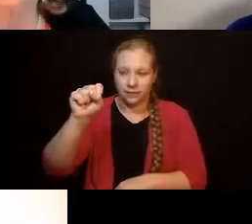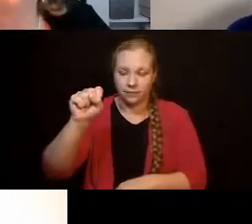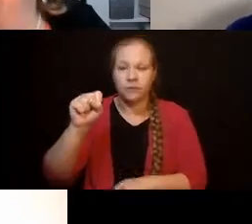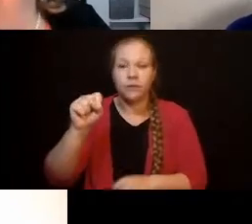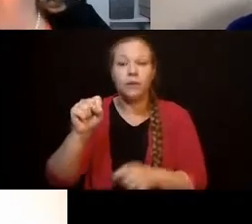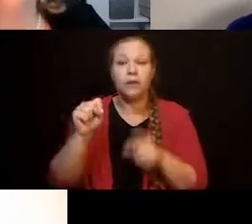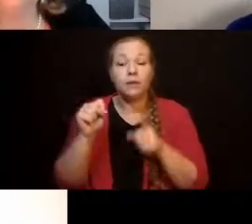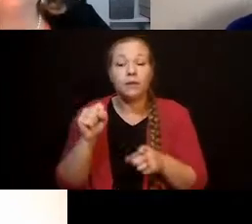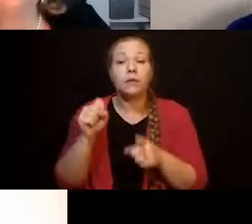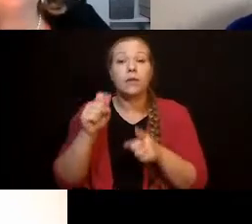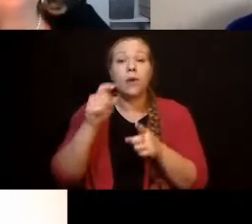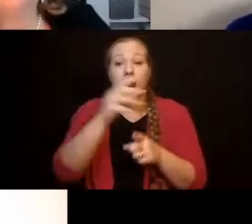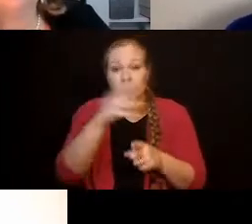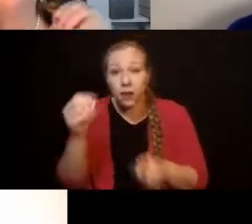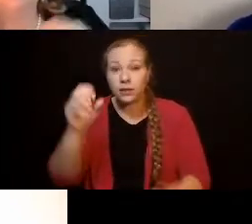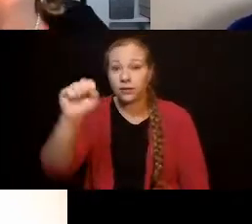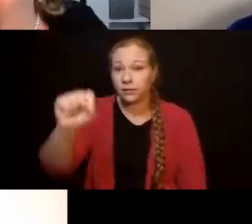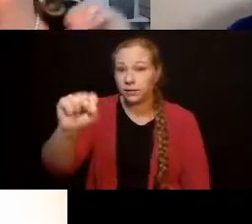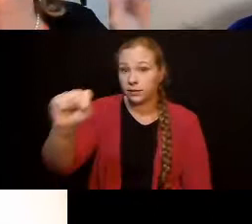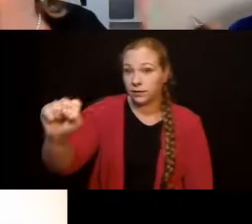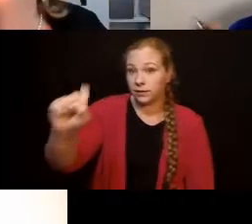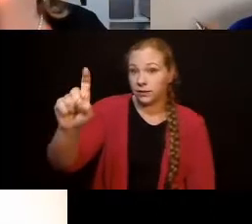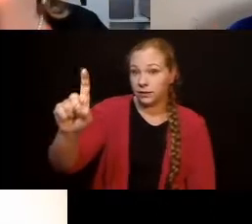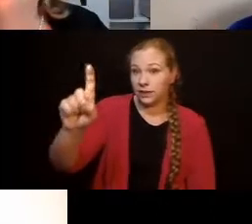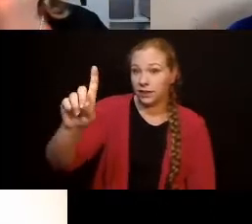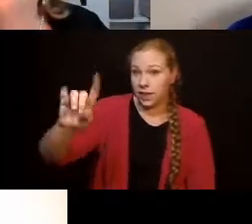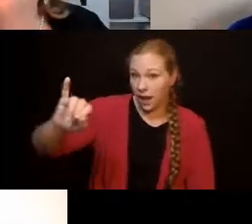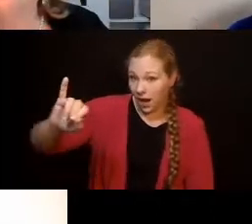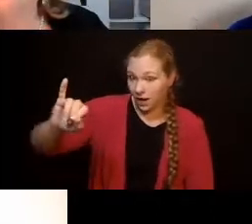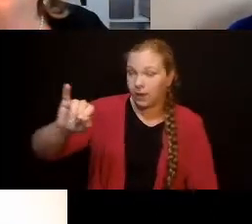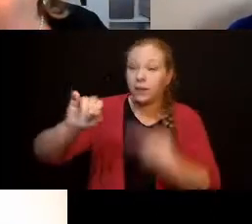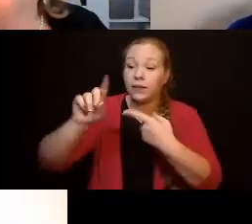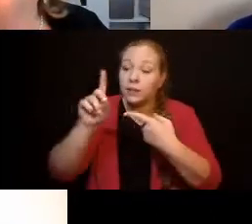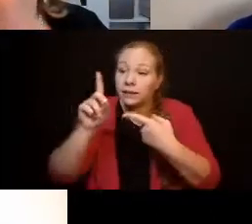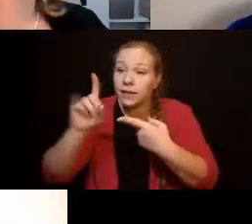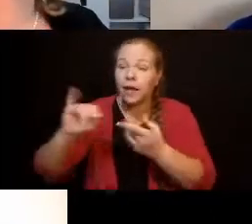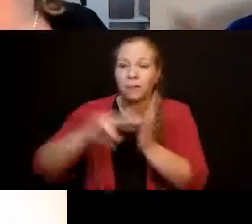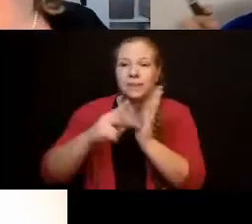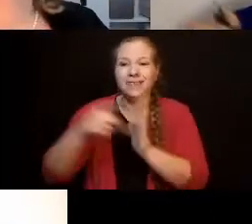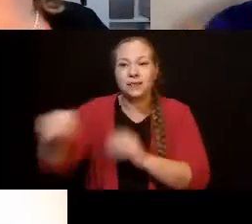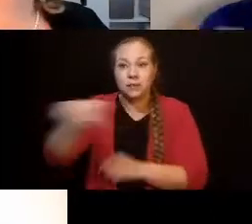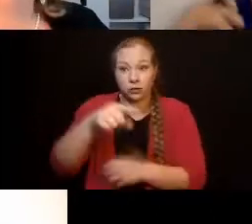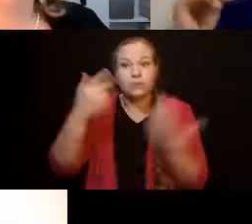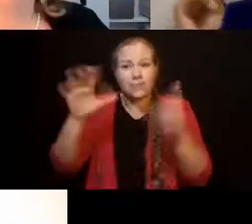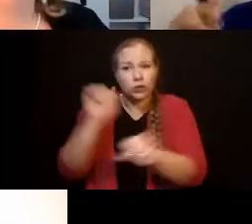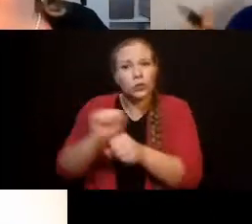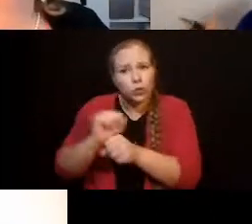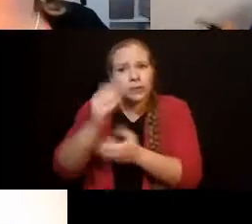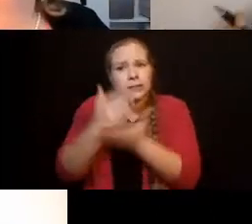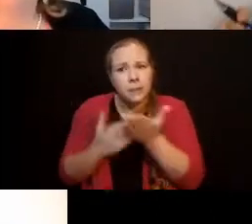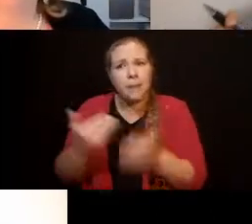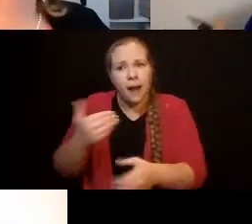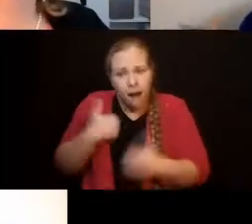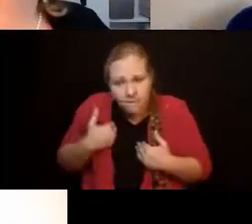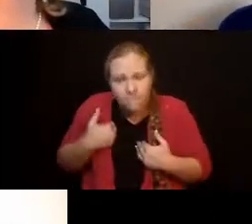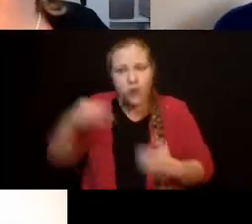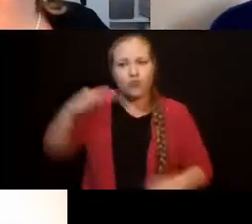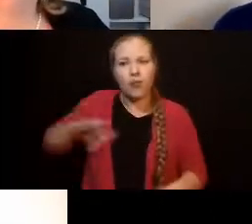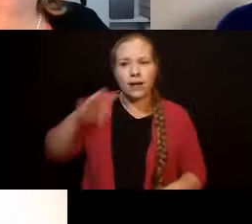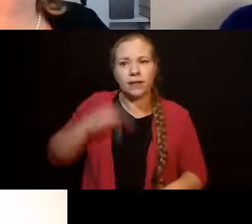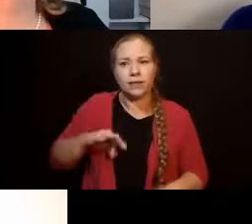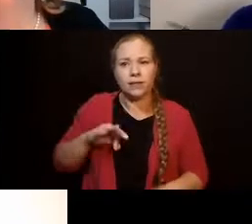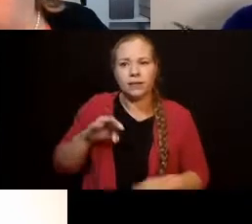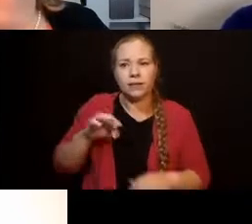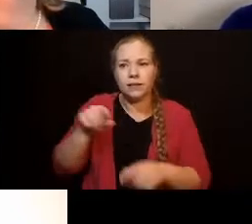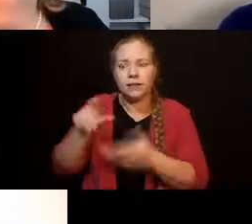Disability Insurance. That's the money they pay into the system. Or the Social Security Disabled Adult